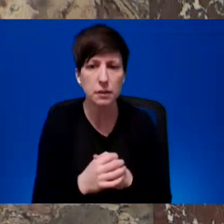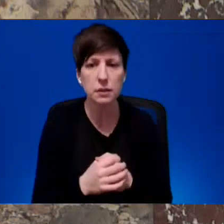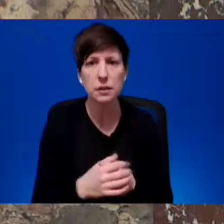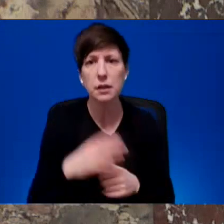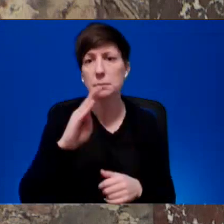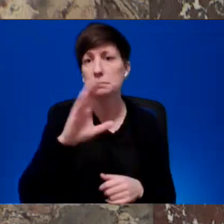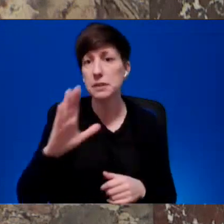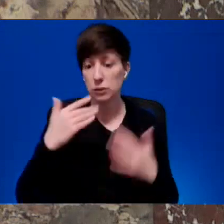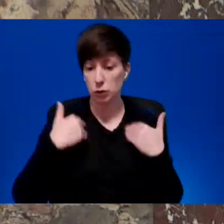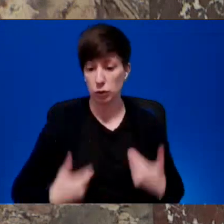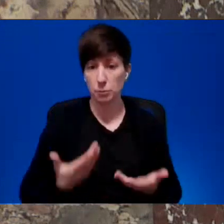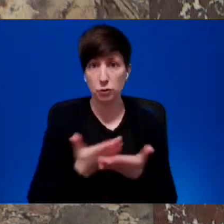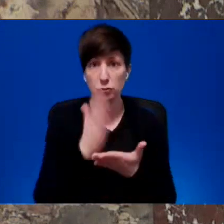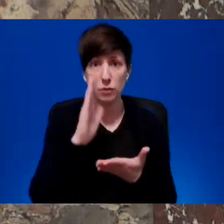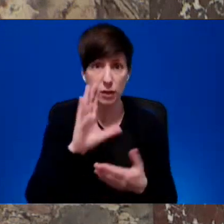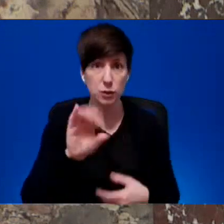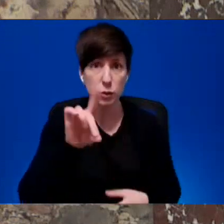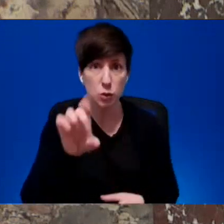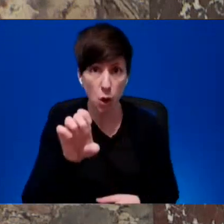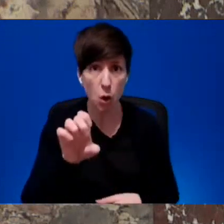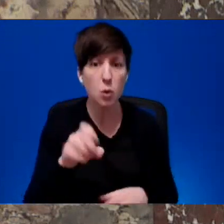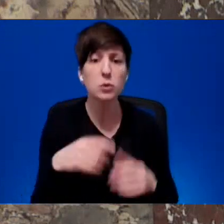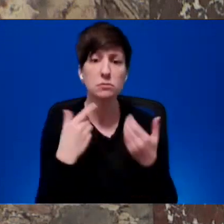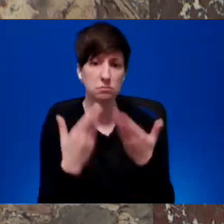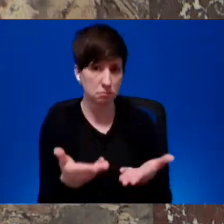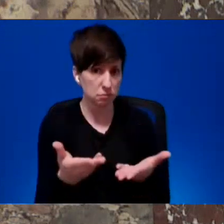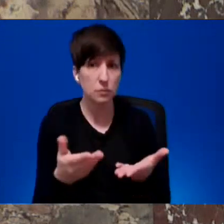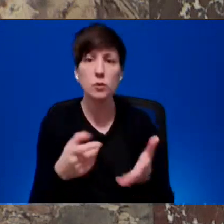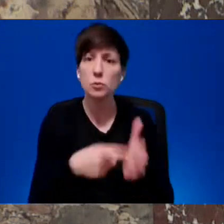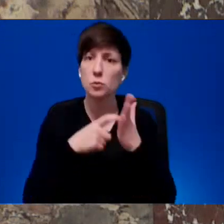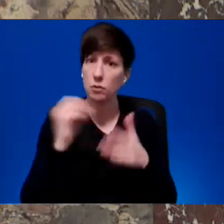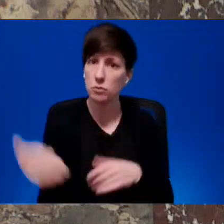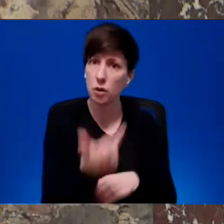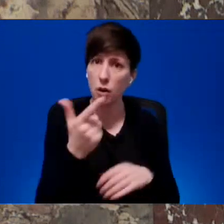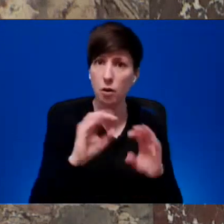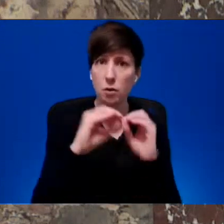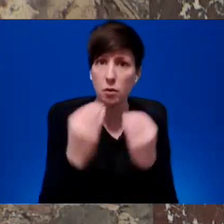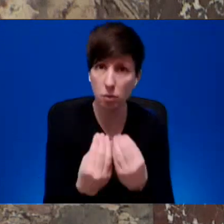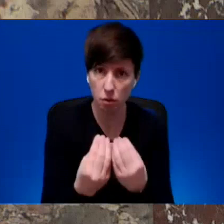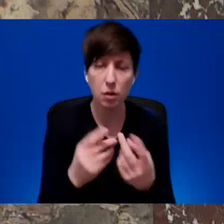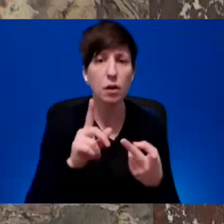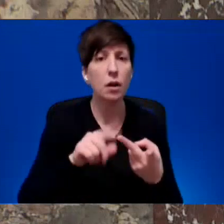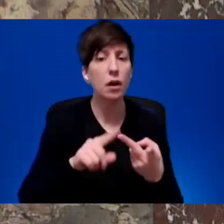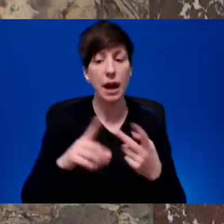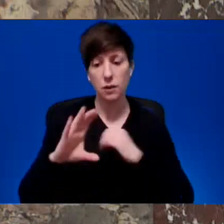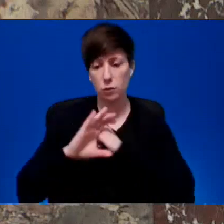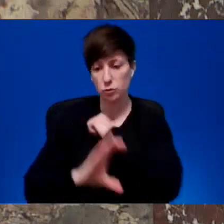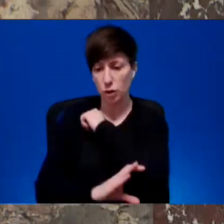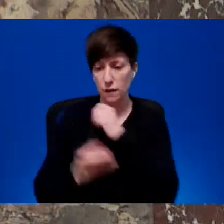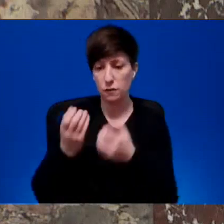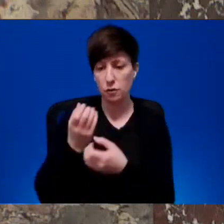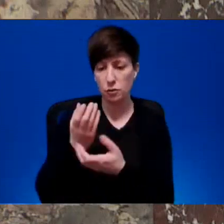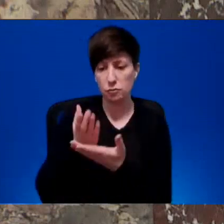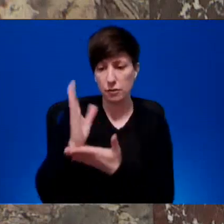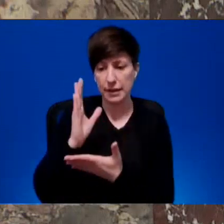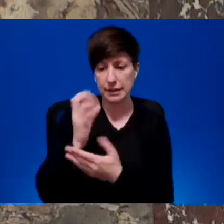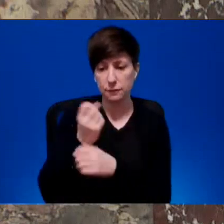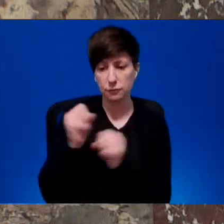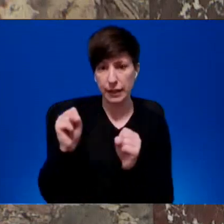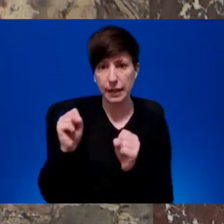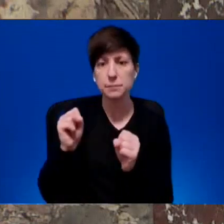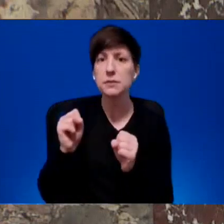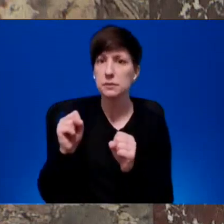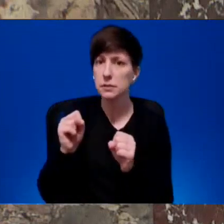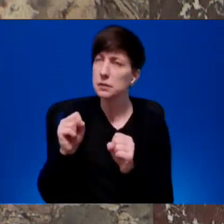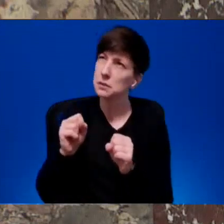implicates the AMS just like it implicates all organizations. The Charter of Rights and Freedoms, while it may not be an open legal question, directly bind the